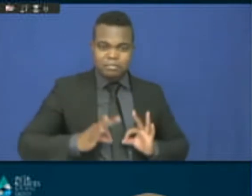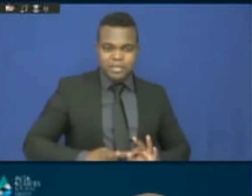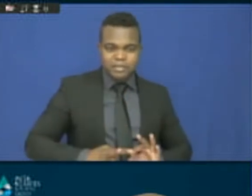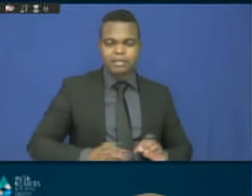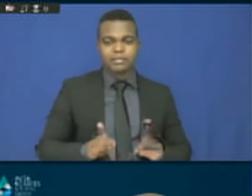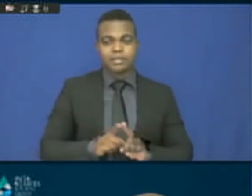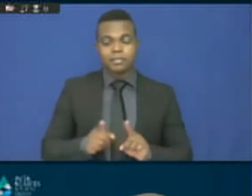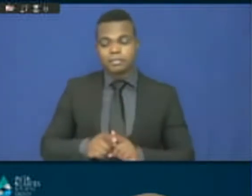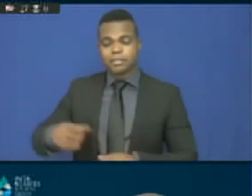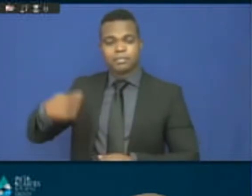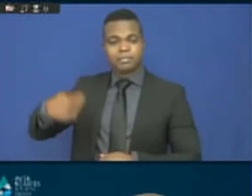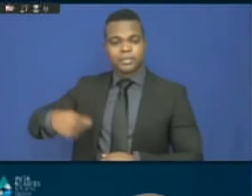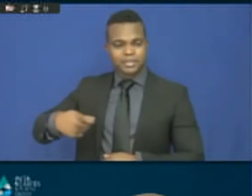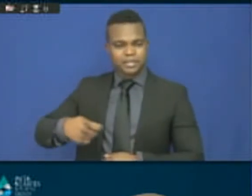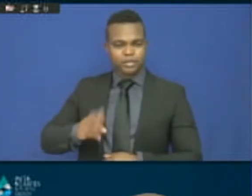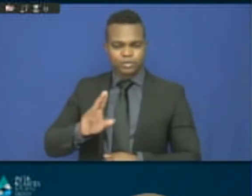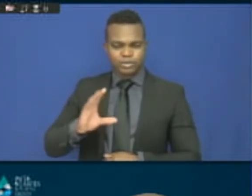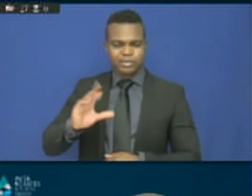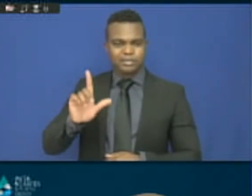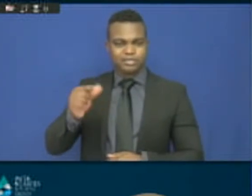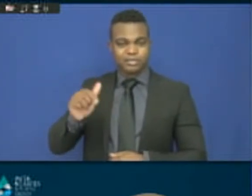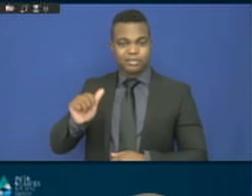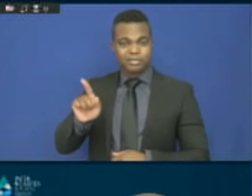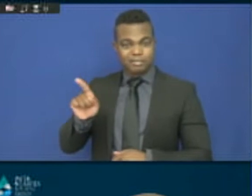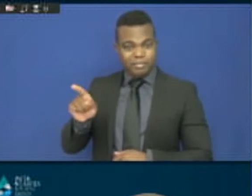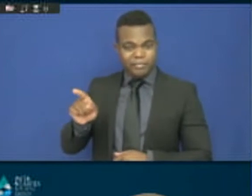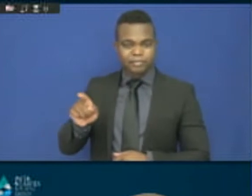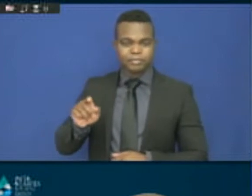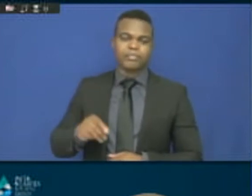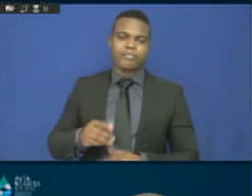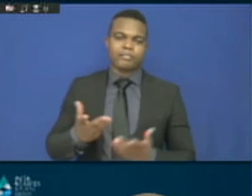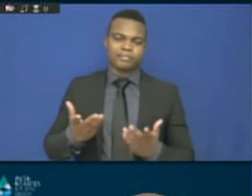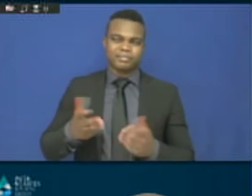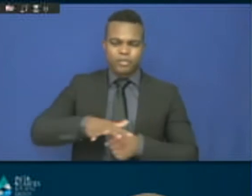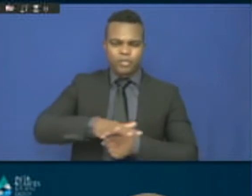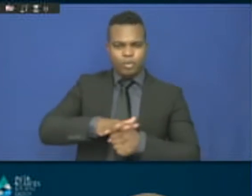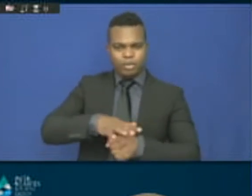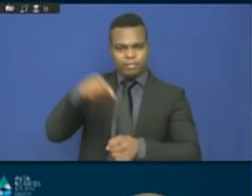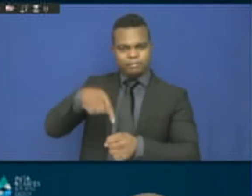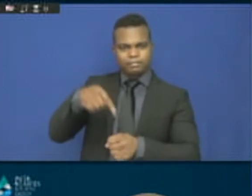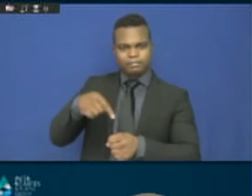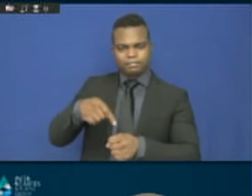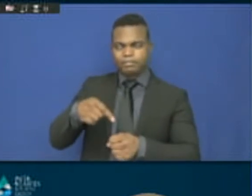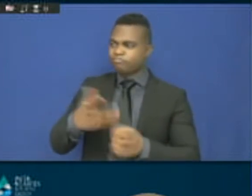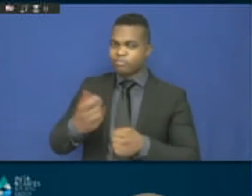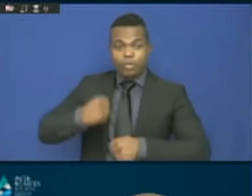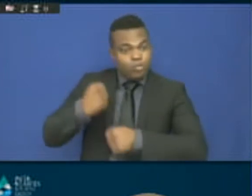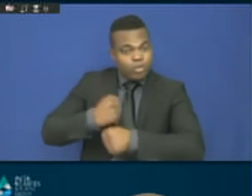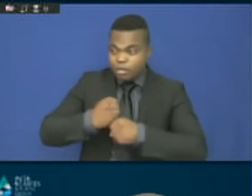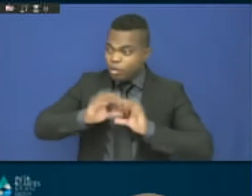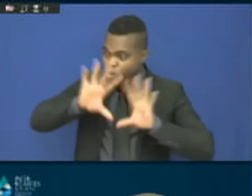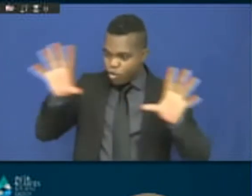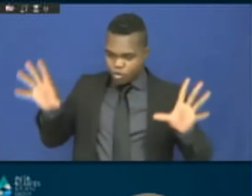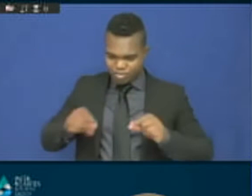the local level is where it all happens. We talk about placemaking. And